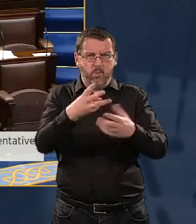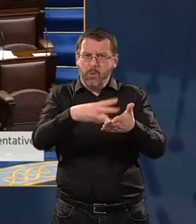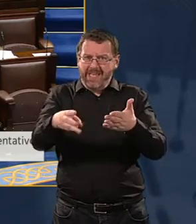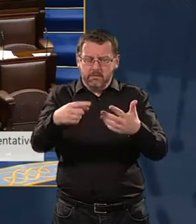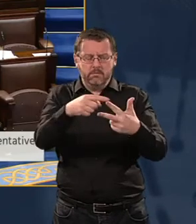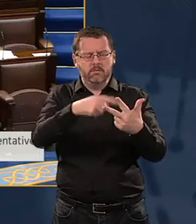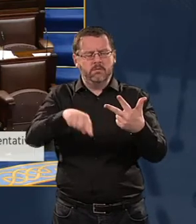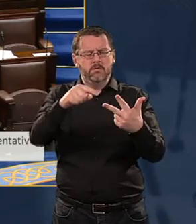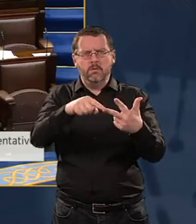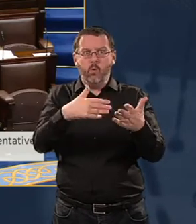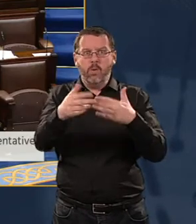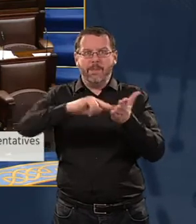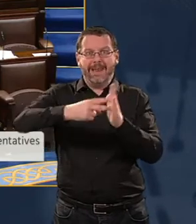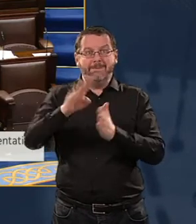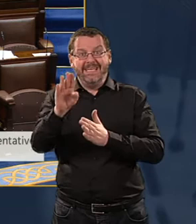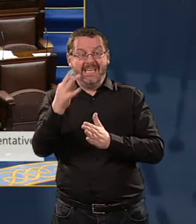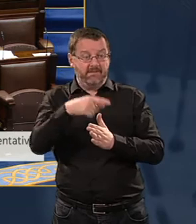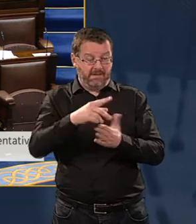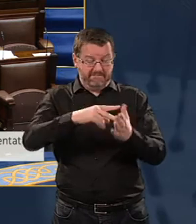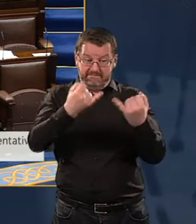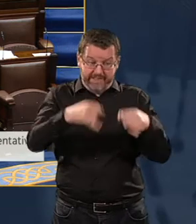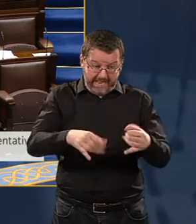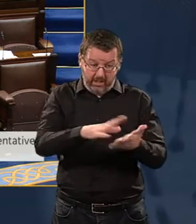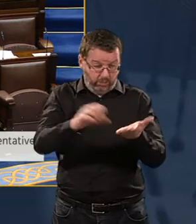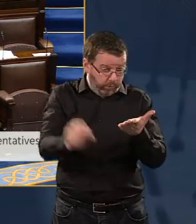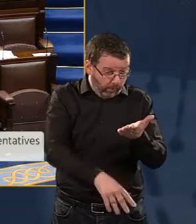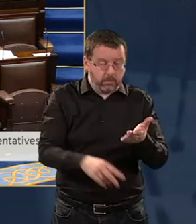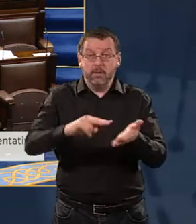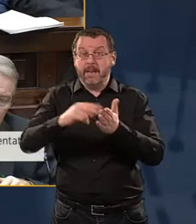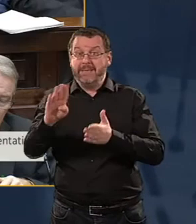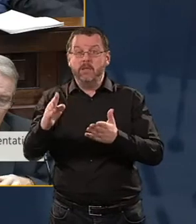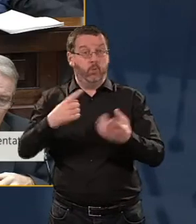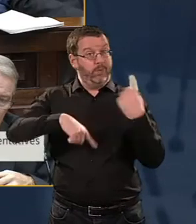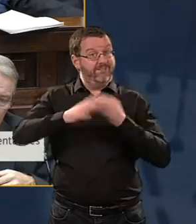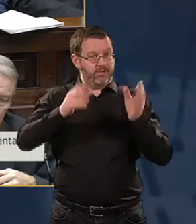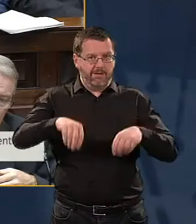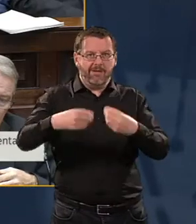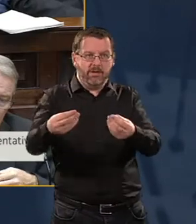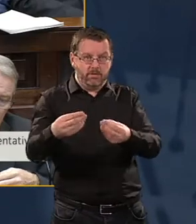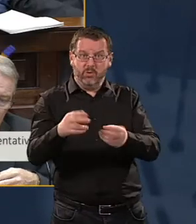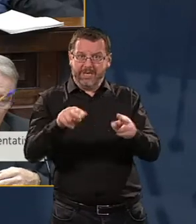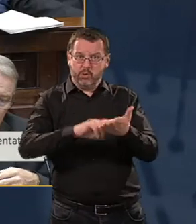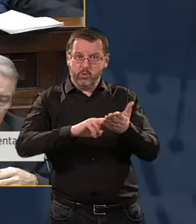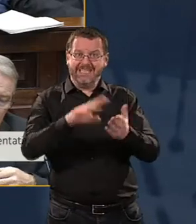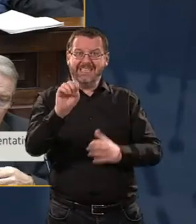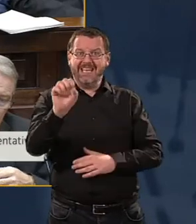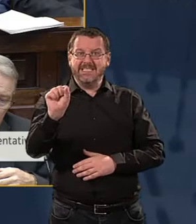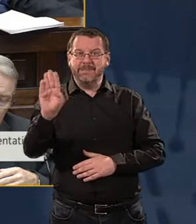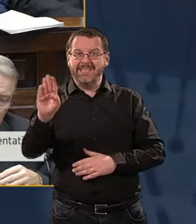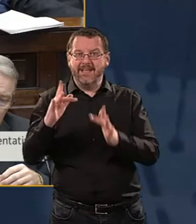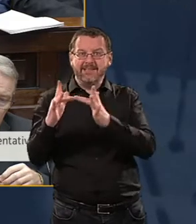Number three, what is the plan B of all else fails? We have offered you a plan B by way of using the ESB network and an established